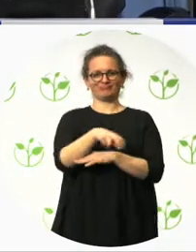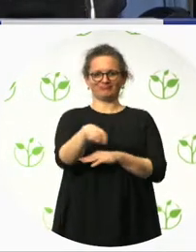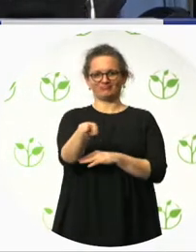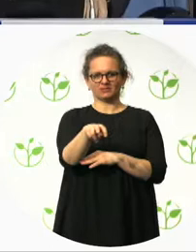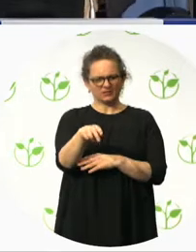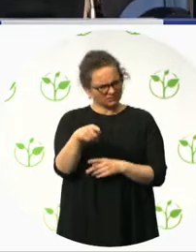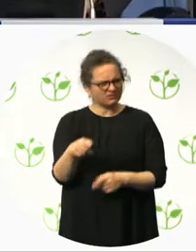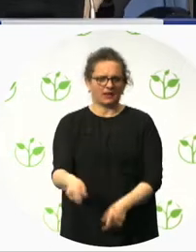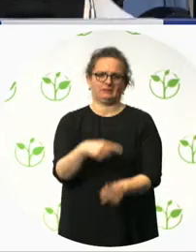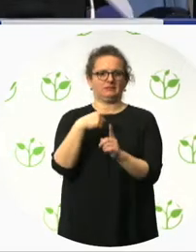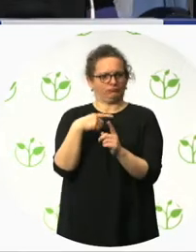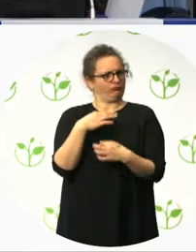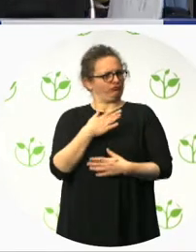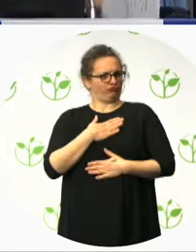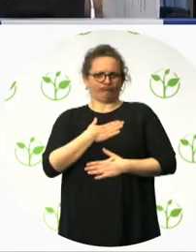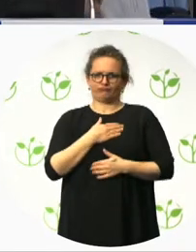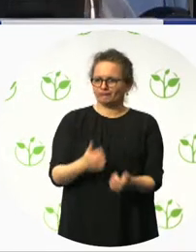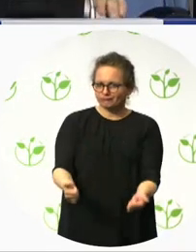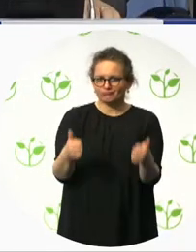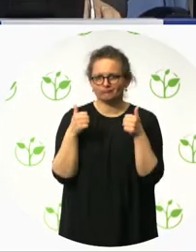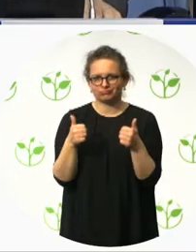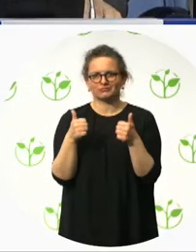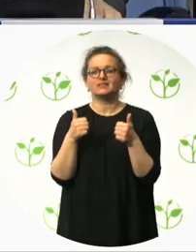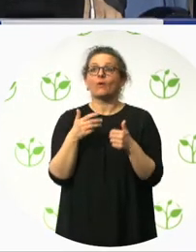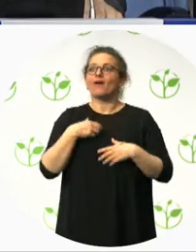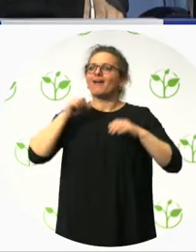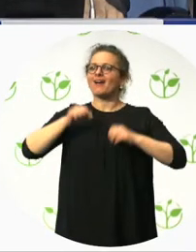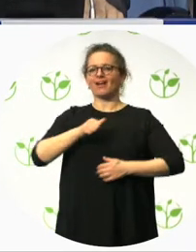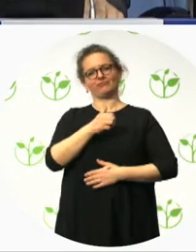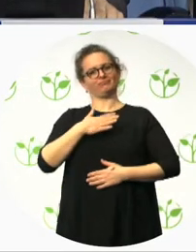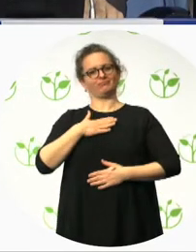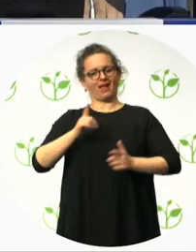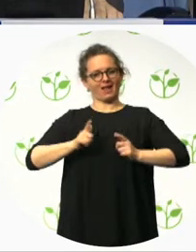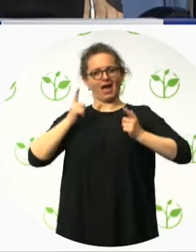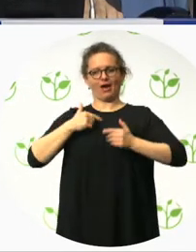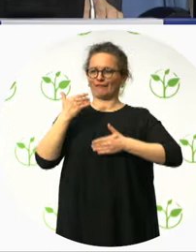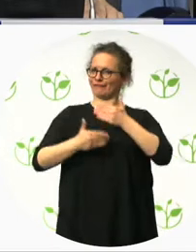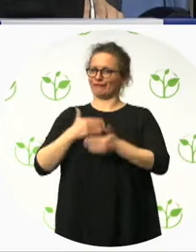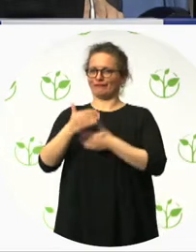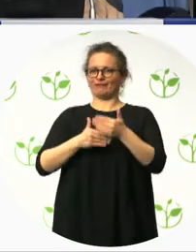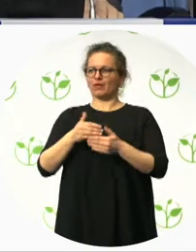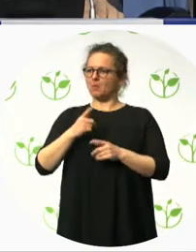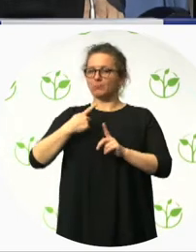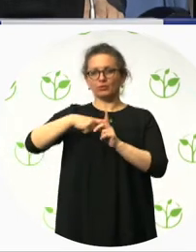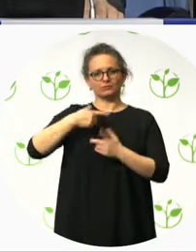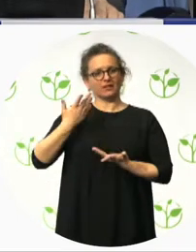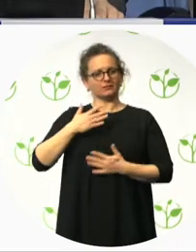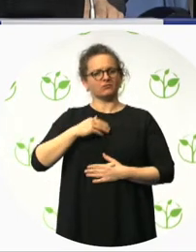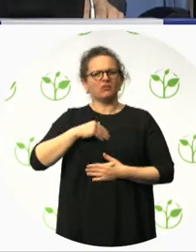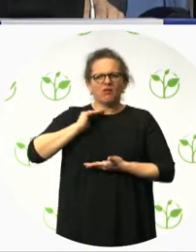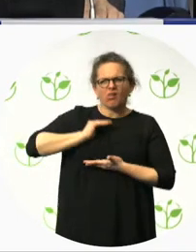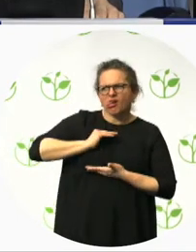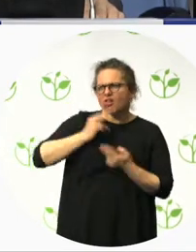decisions and it makes you improve your self-esteem. So, right to accessibility and right to work, they are